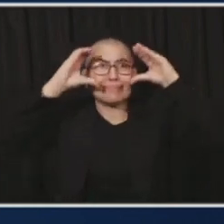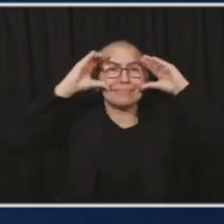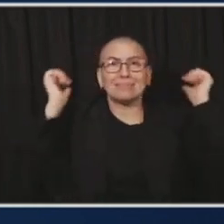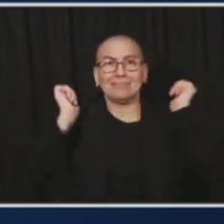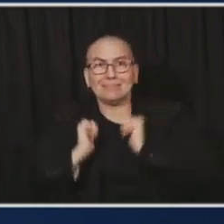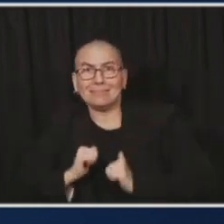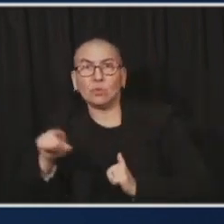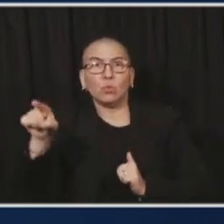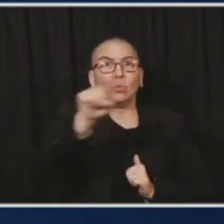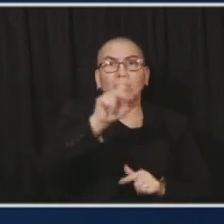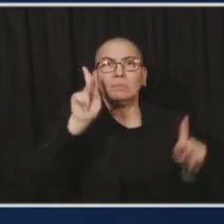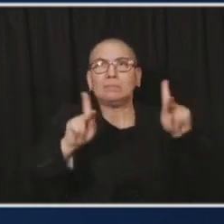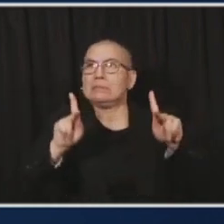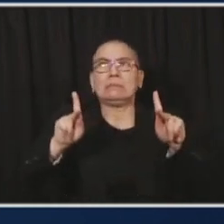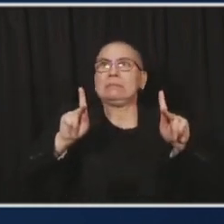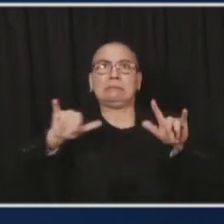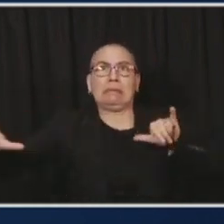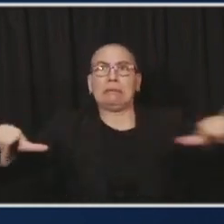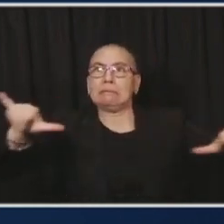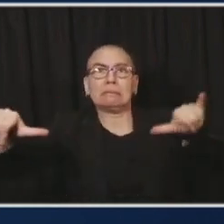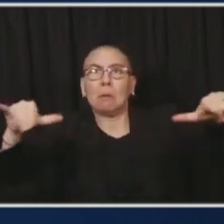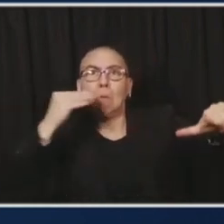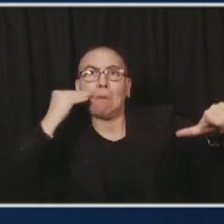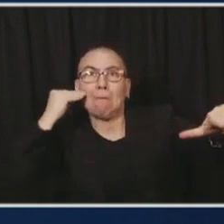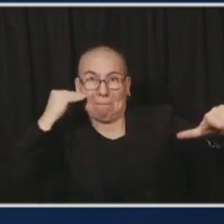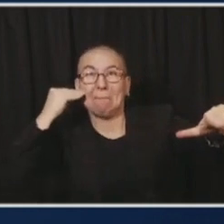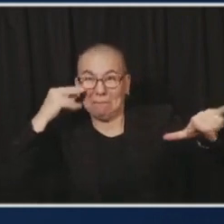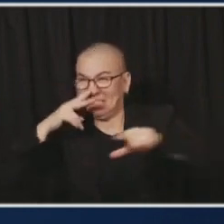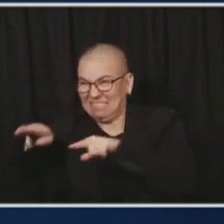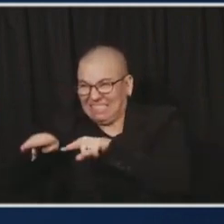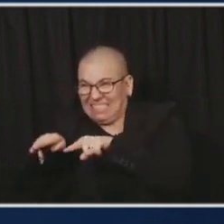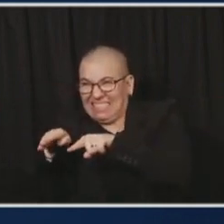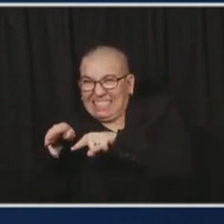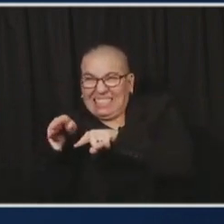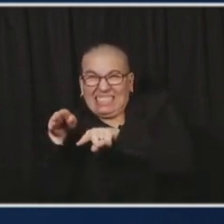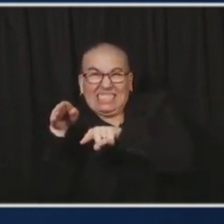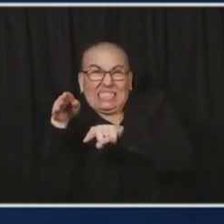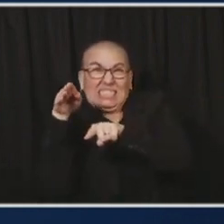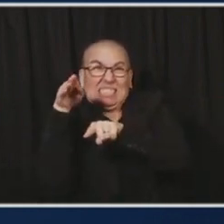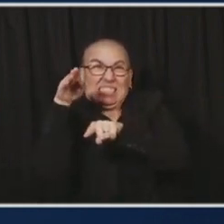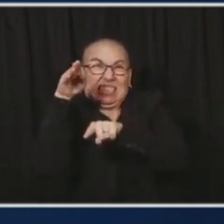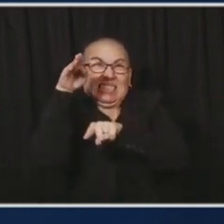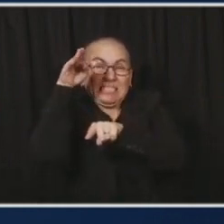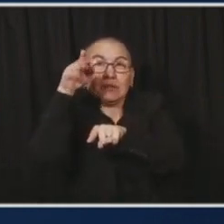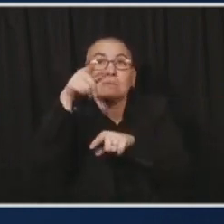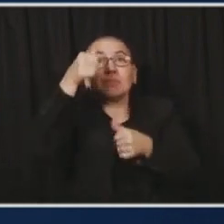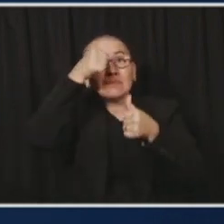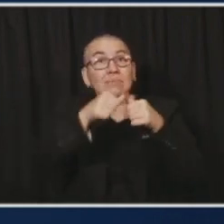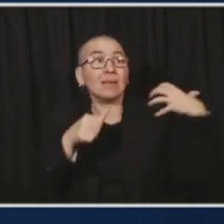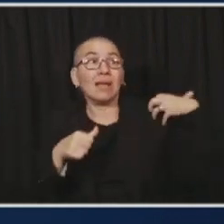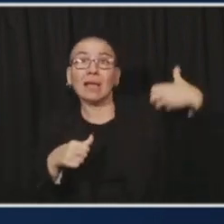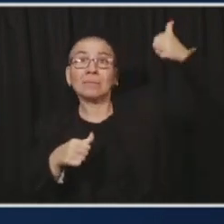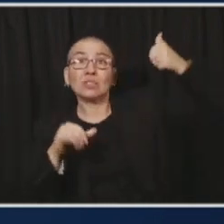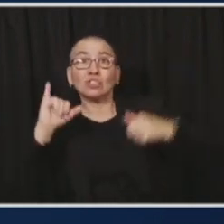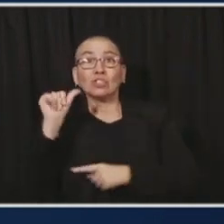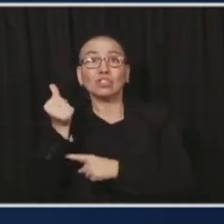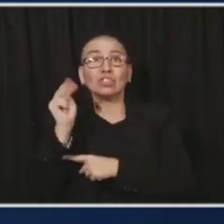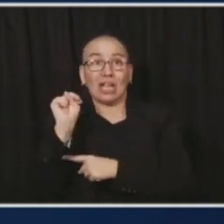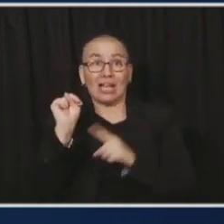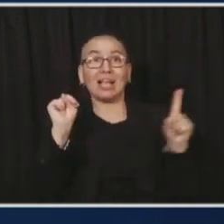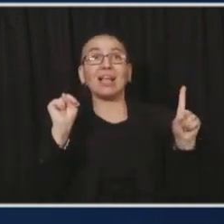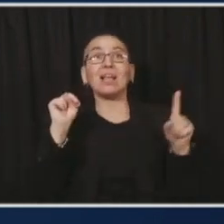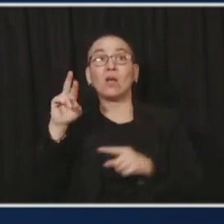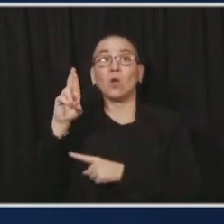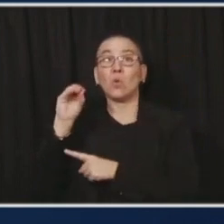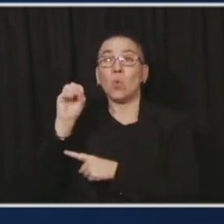kept it flat. But just like Commissioner Malcolm, just like Dr. Osterholm, just like so many people predicted,